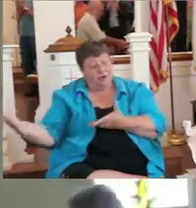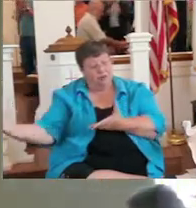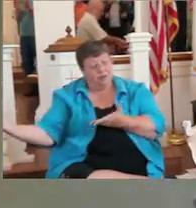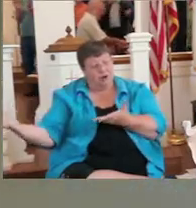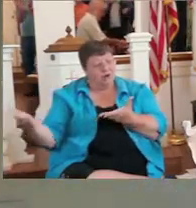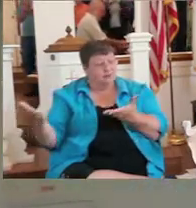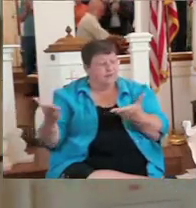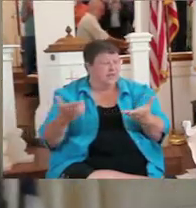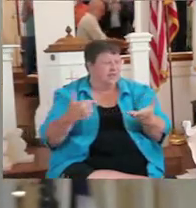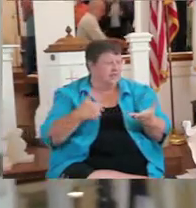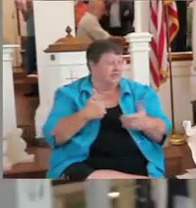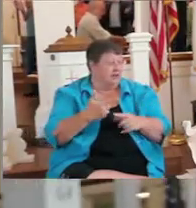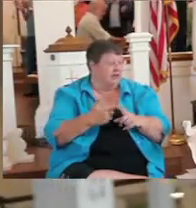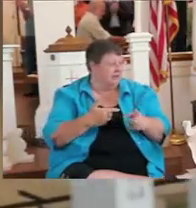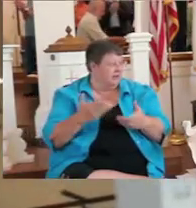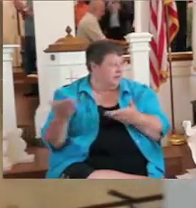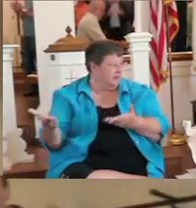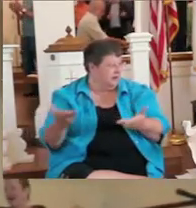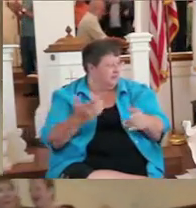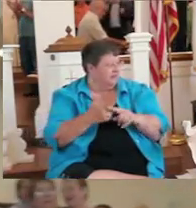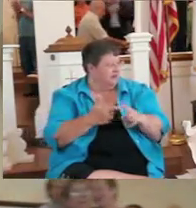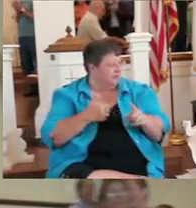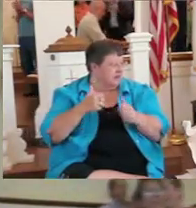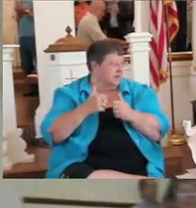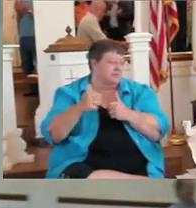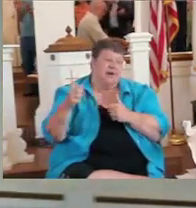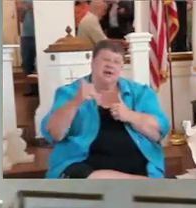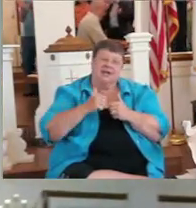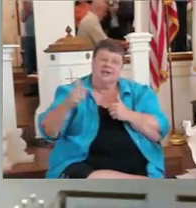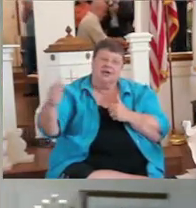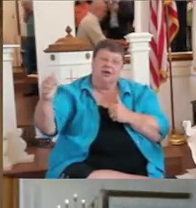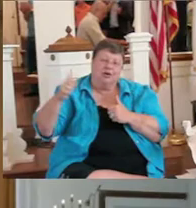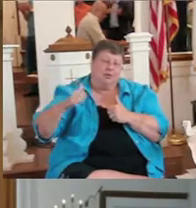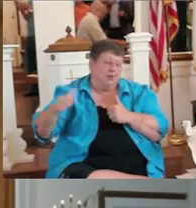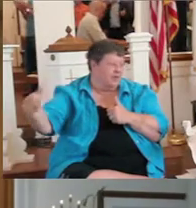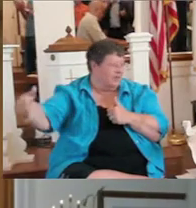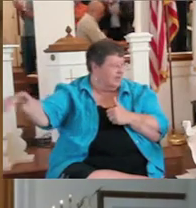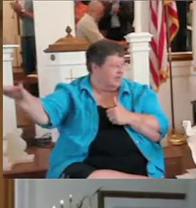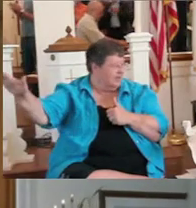The glory of creation of the world. of